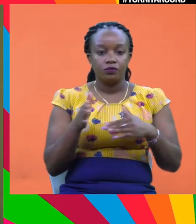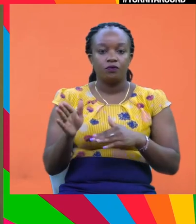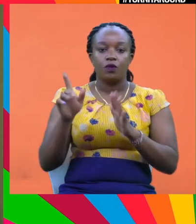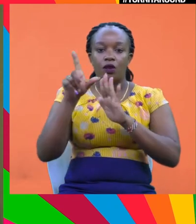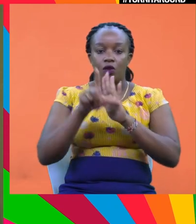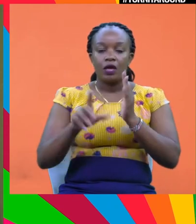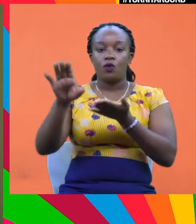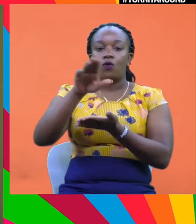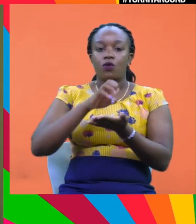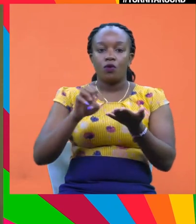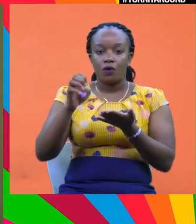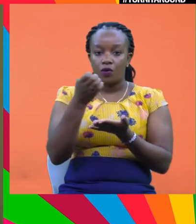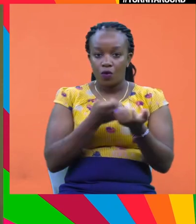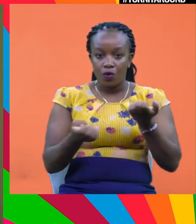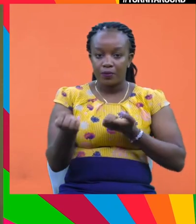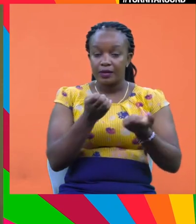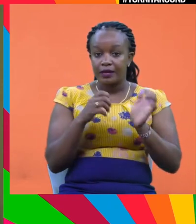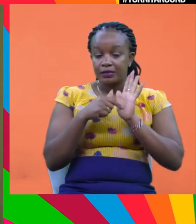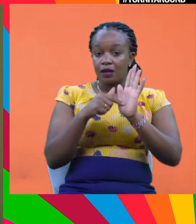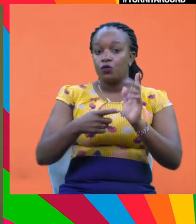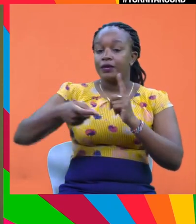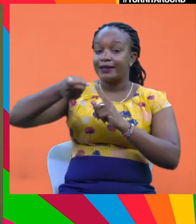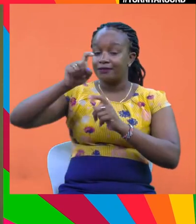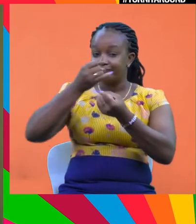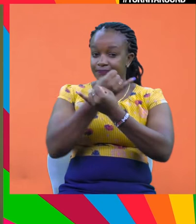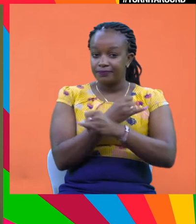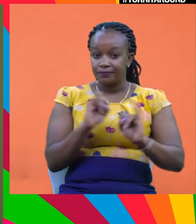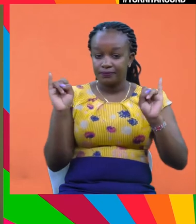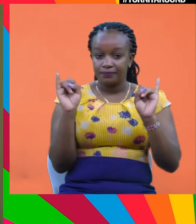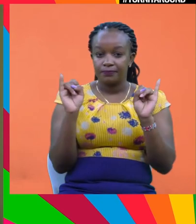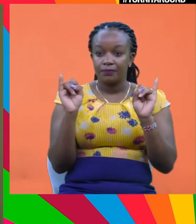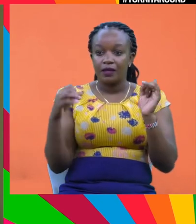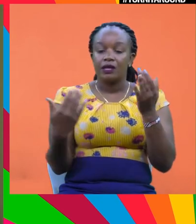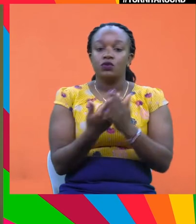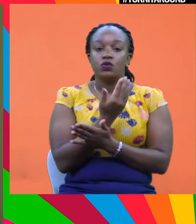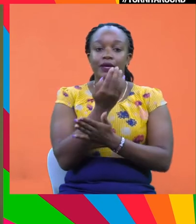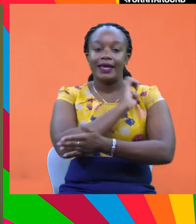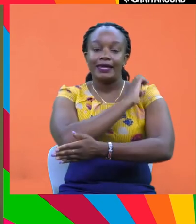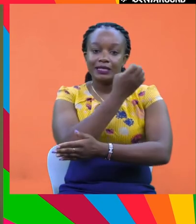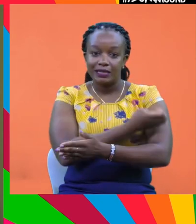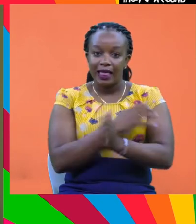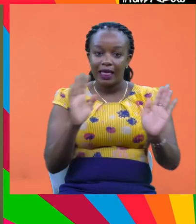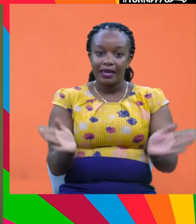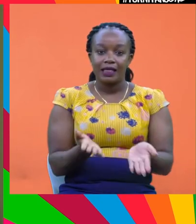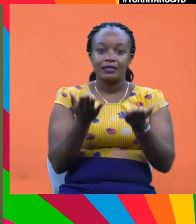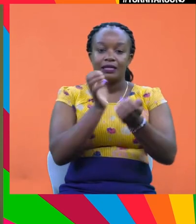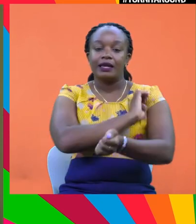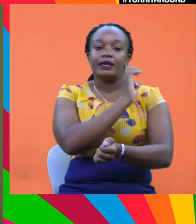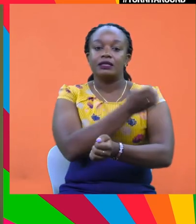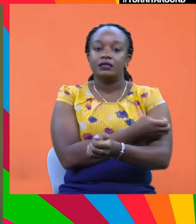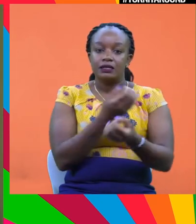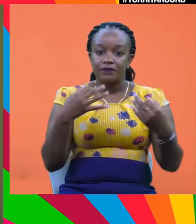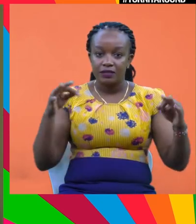-carbon economy. This, for example, means increasing dependence on renewable energy, enhancing energy efficiency,